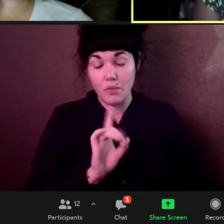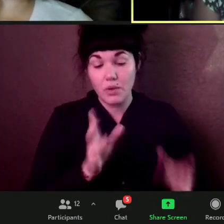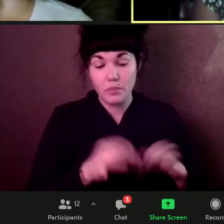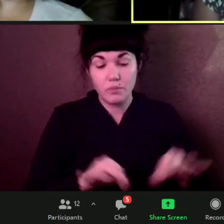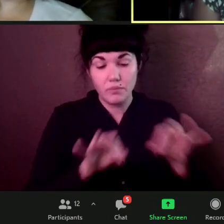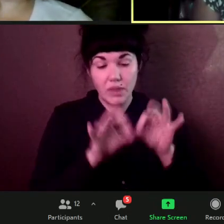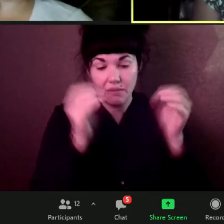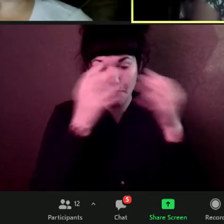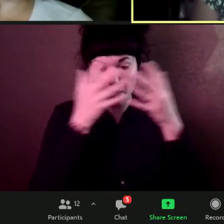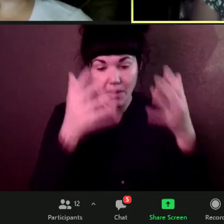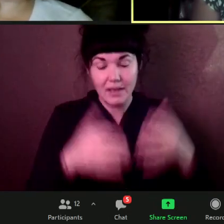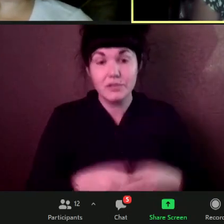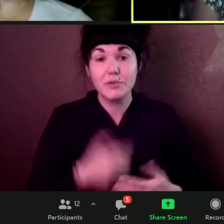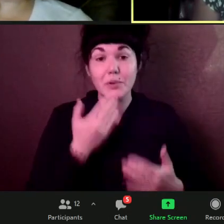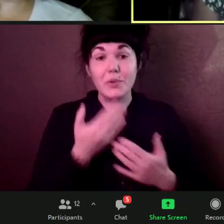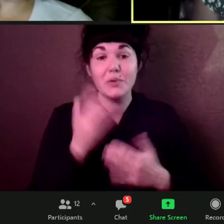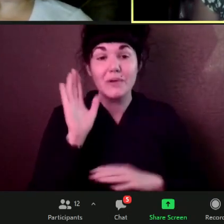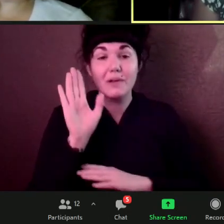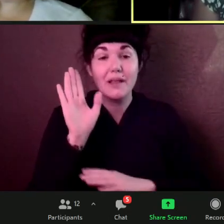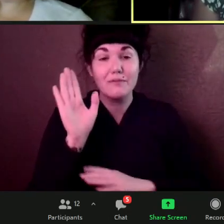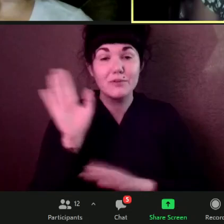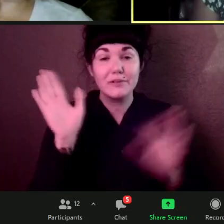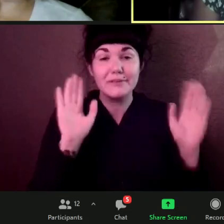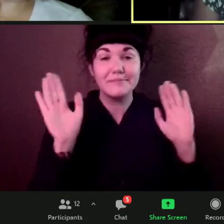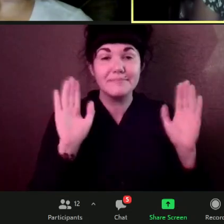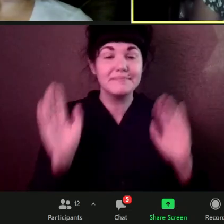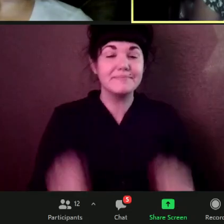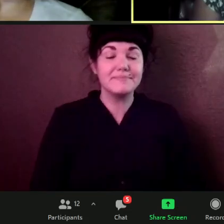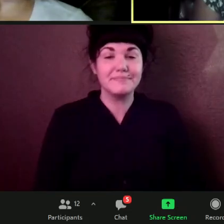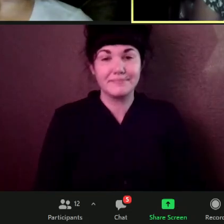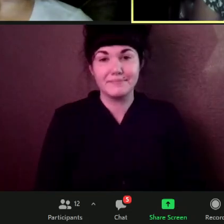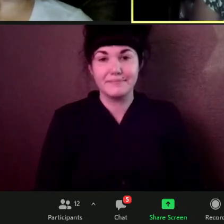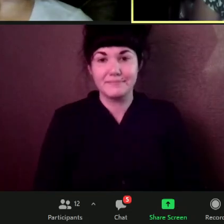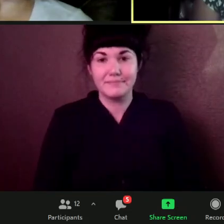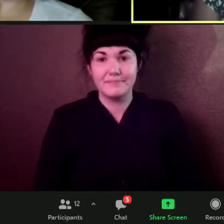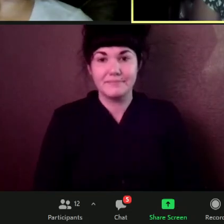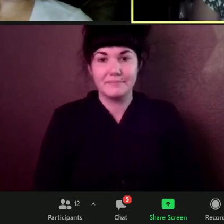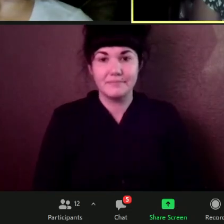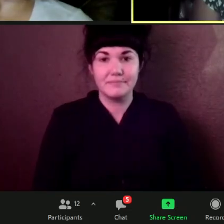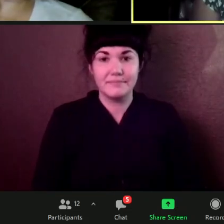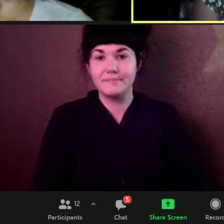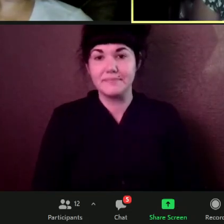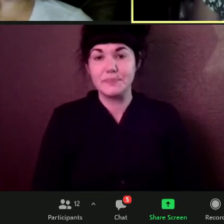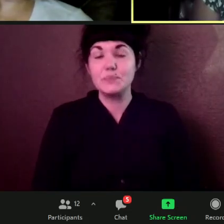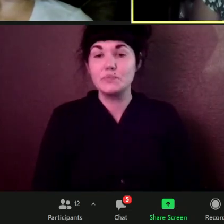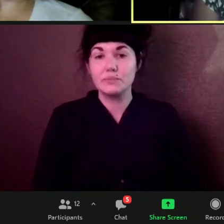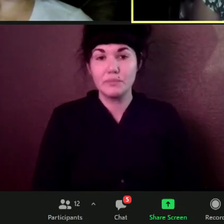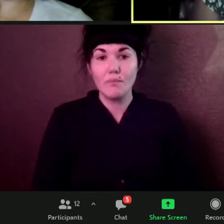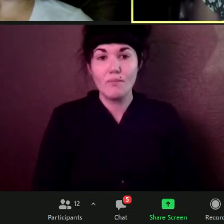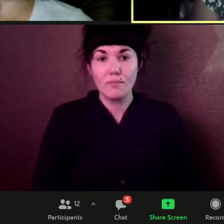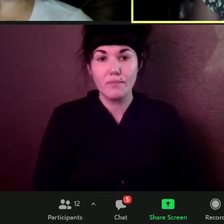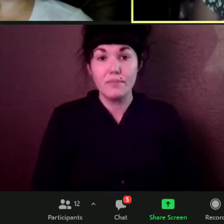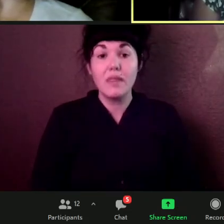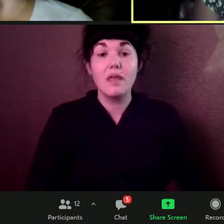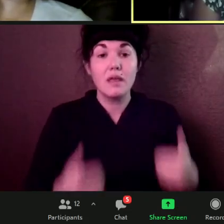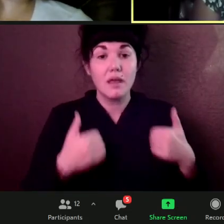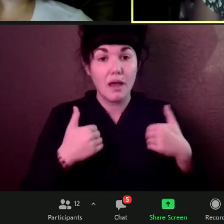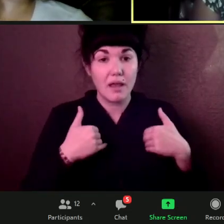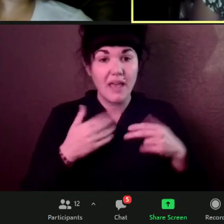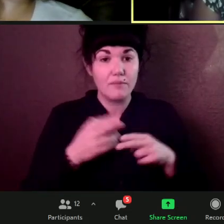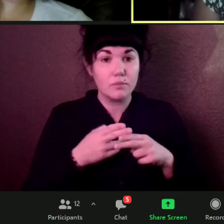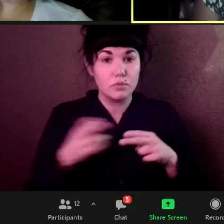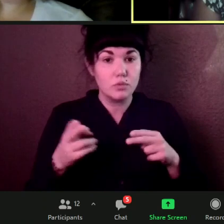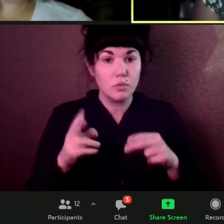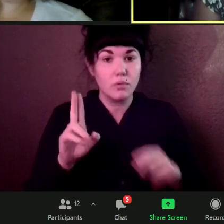So good afternoon to everyone. I'm going to bring a, uh, brief update of what's going on